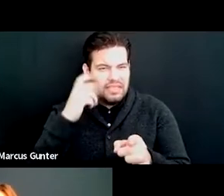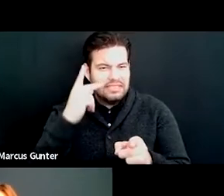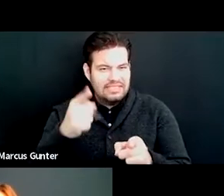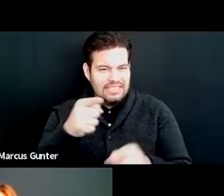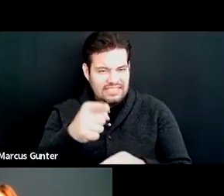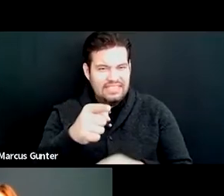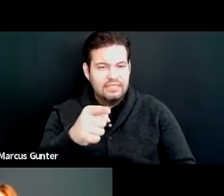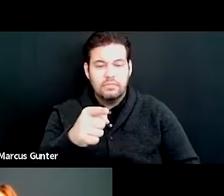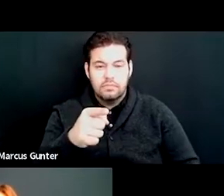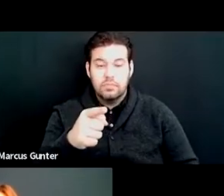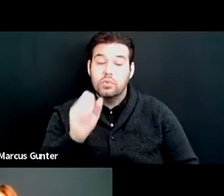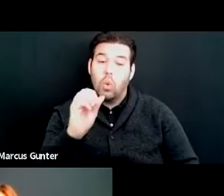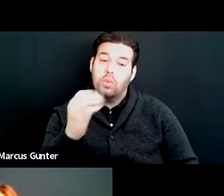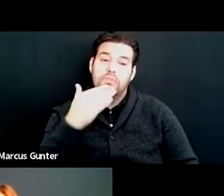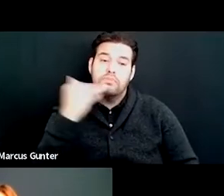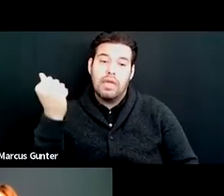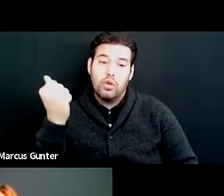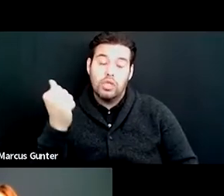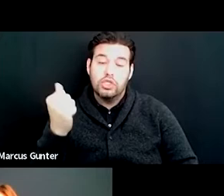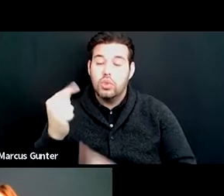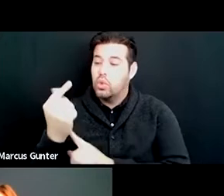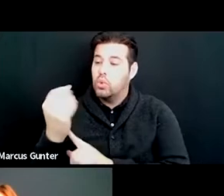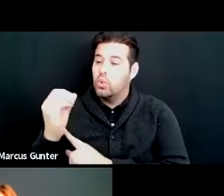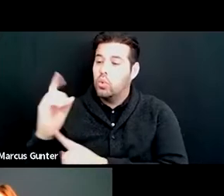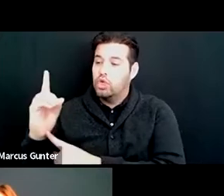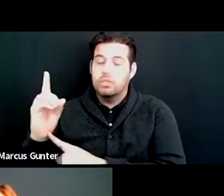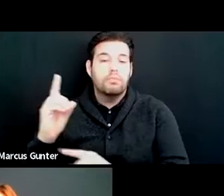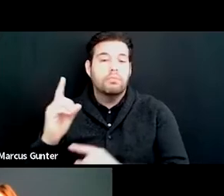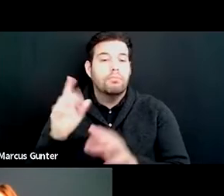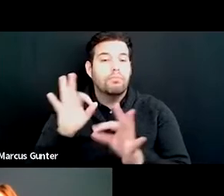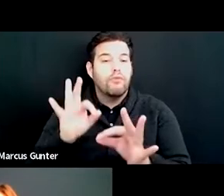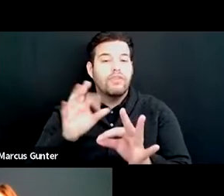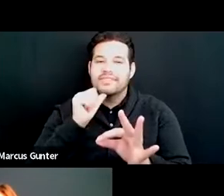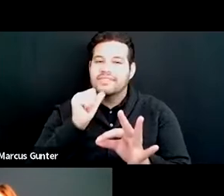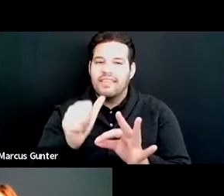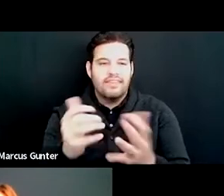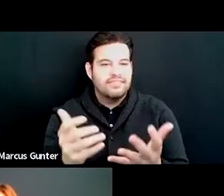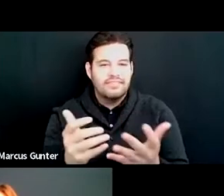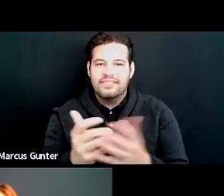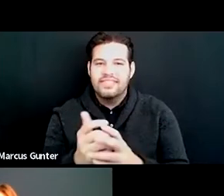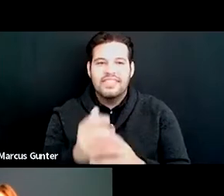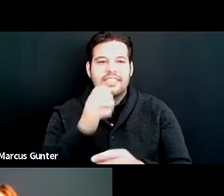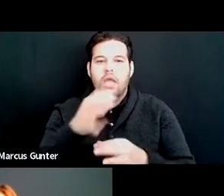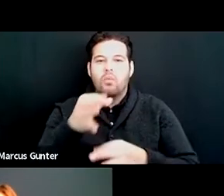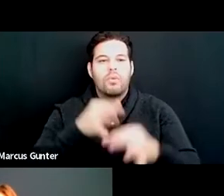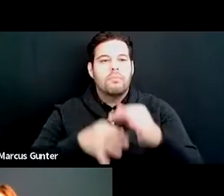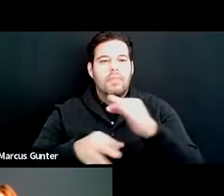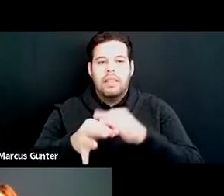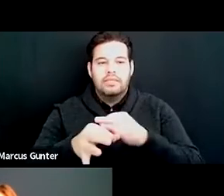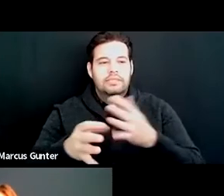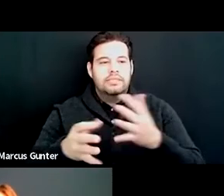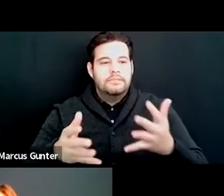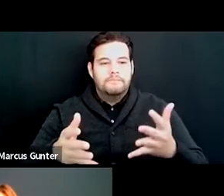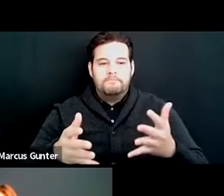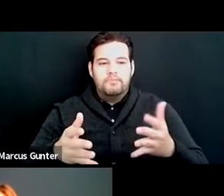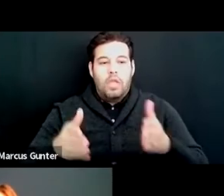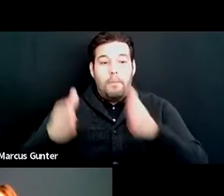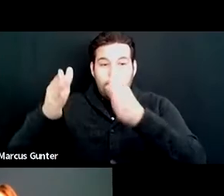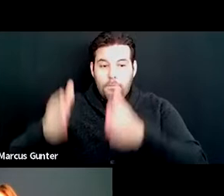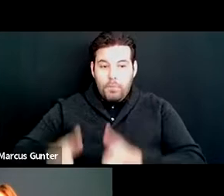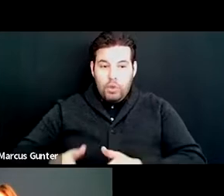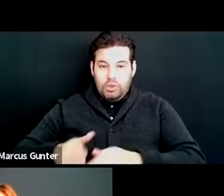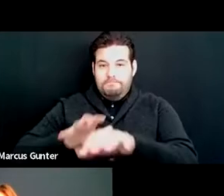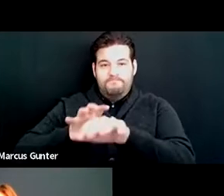And so it's better. It's good. It's not perfect. It does not replace an actual